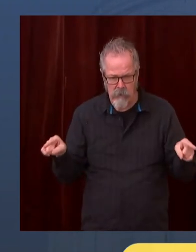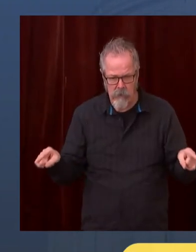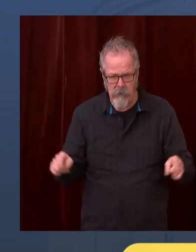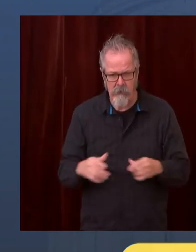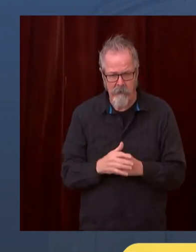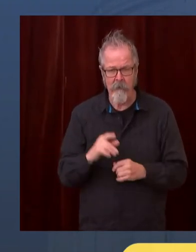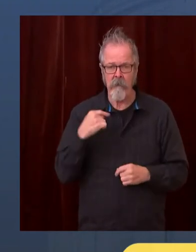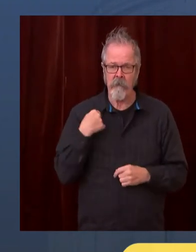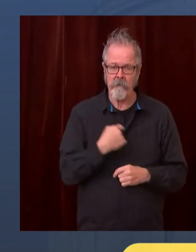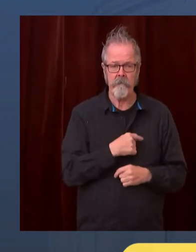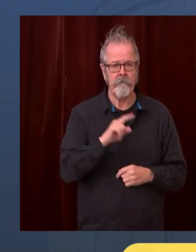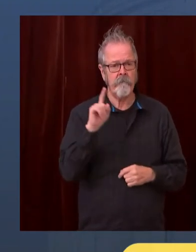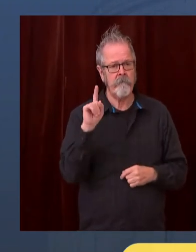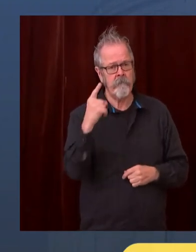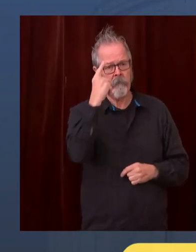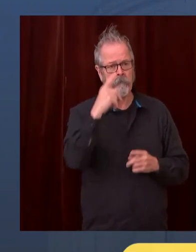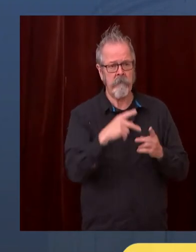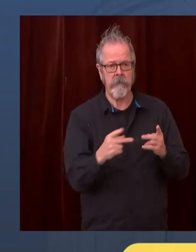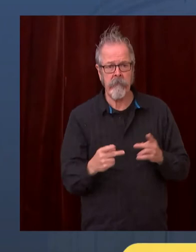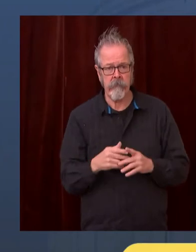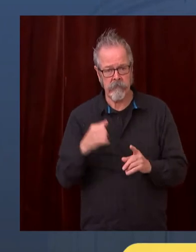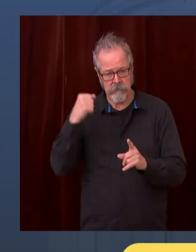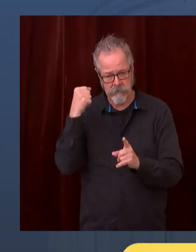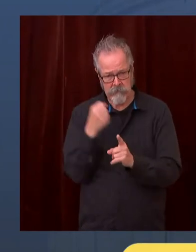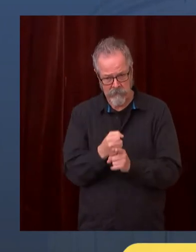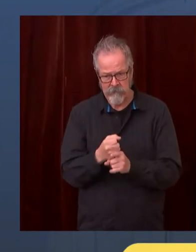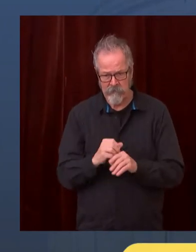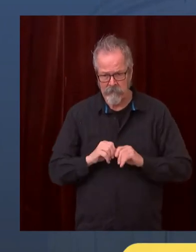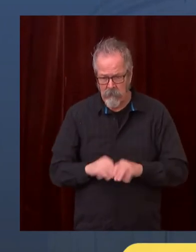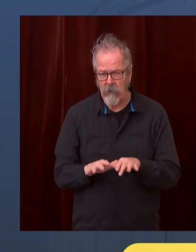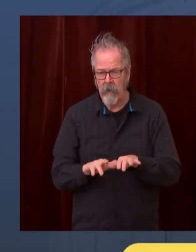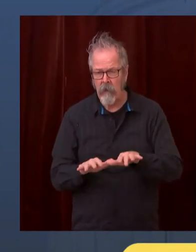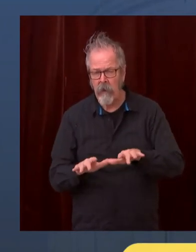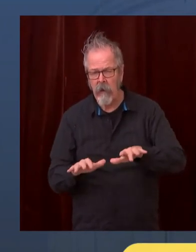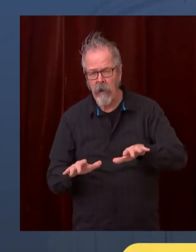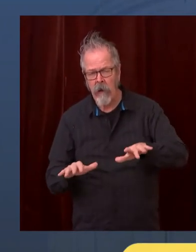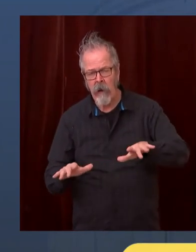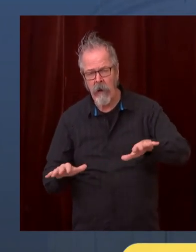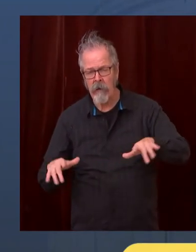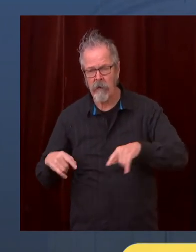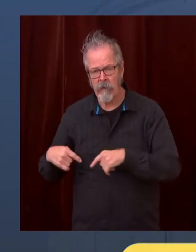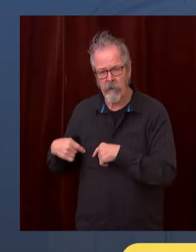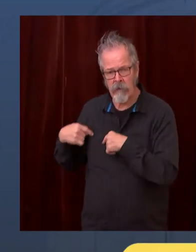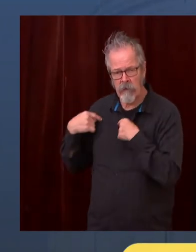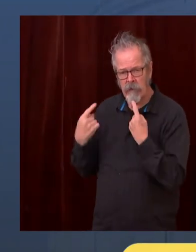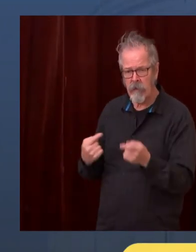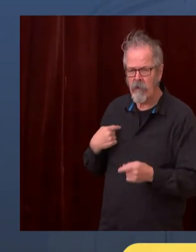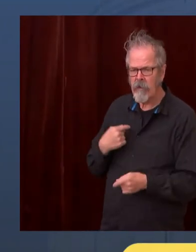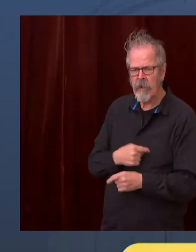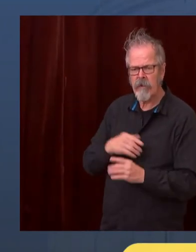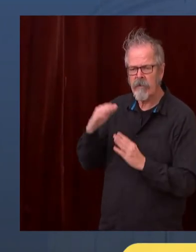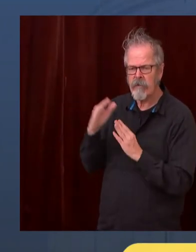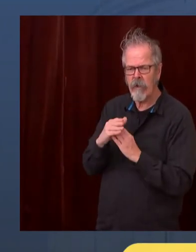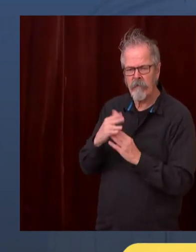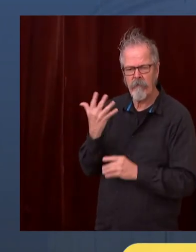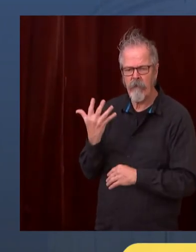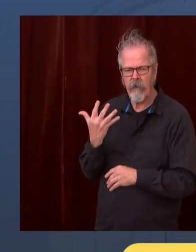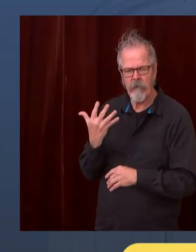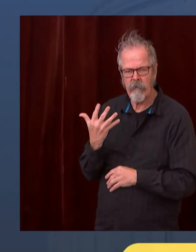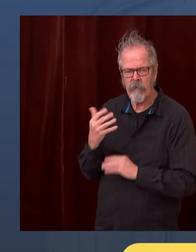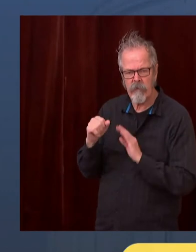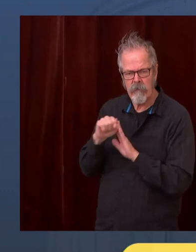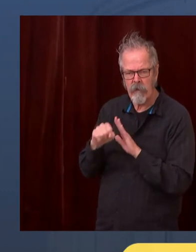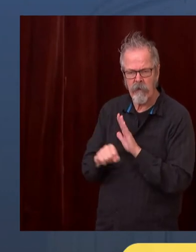first state to get hit and be in the top five of keeping this under control is an extraordinary achievement, and it has not